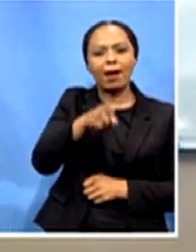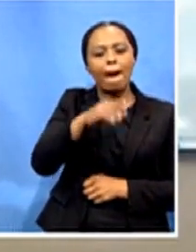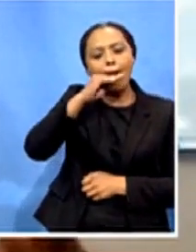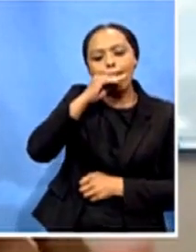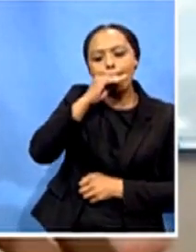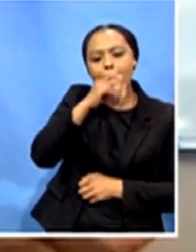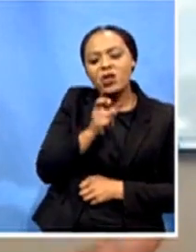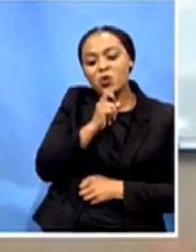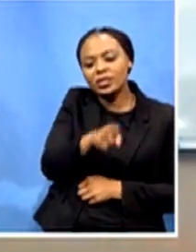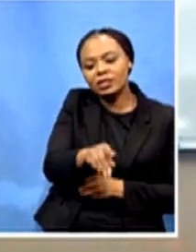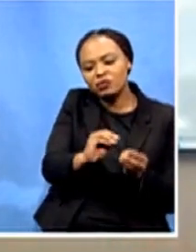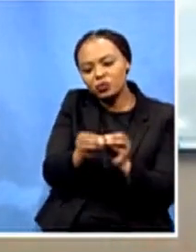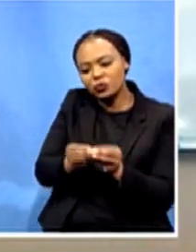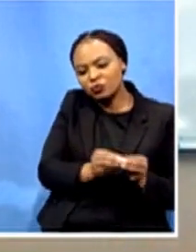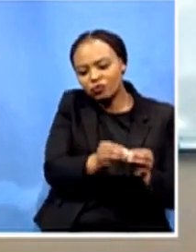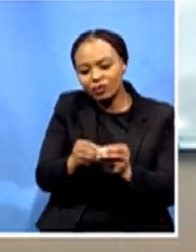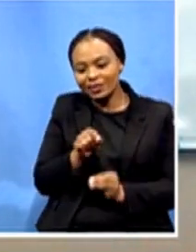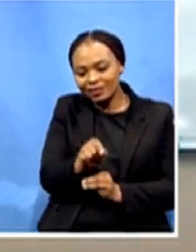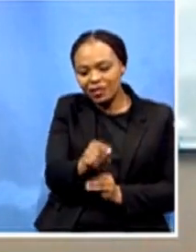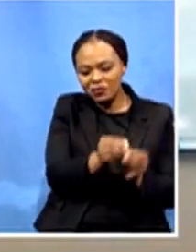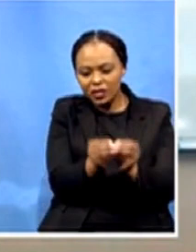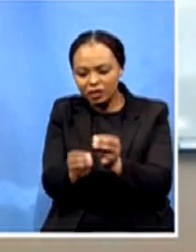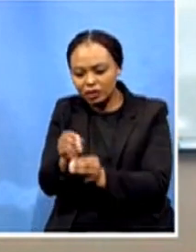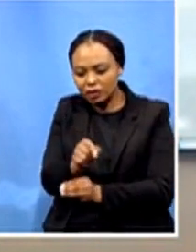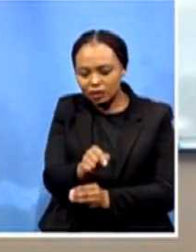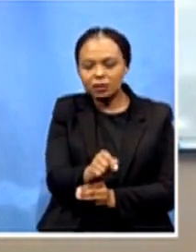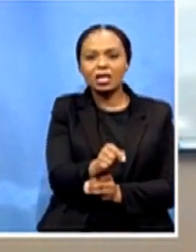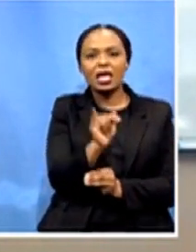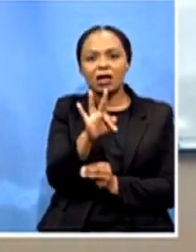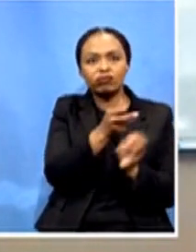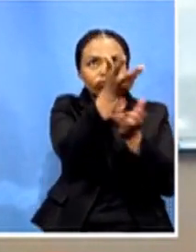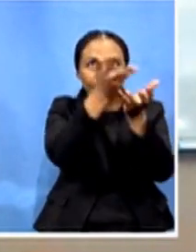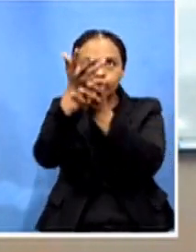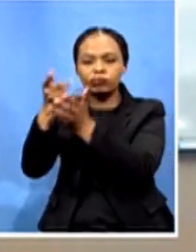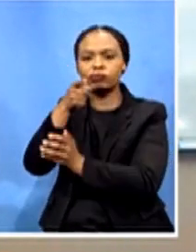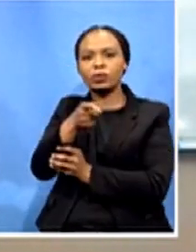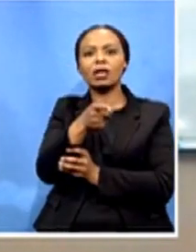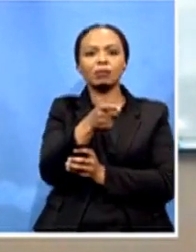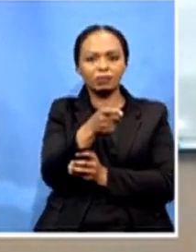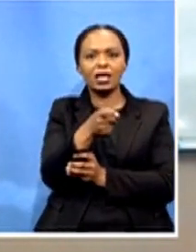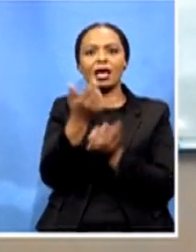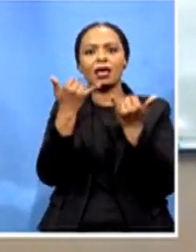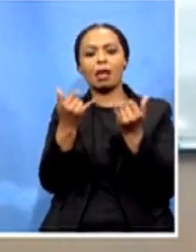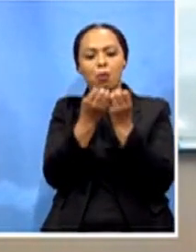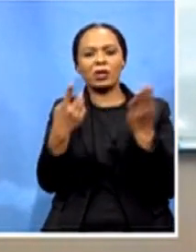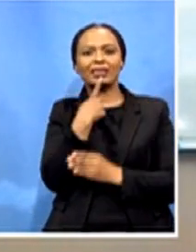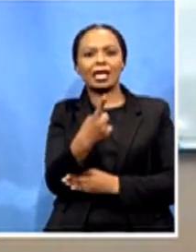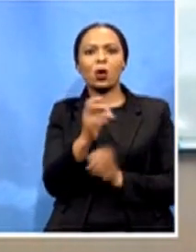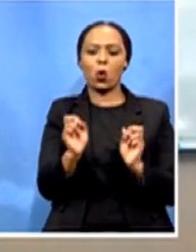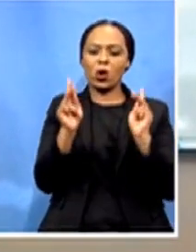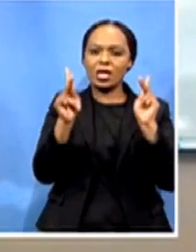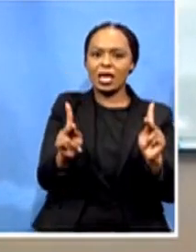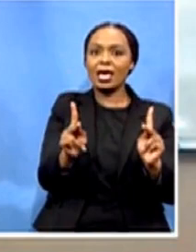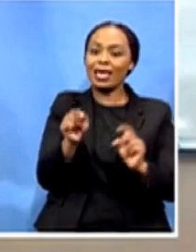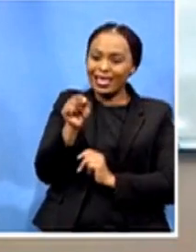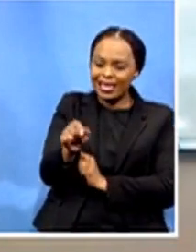now when you engage with clinicians then their inputs would be to say that what sort of ventilation do they want because